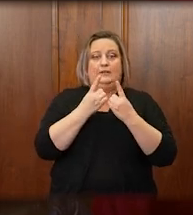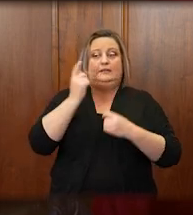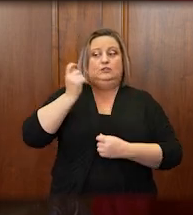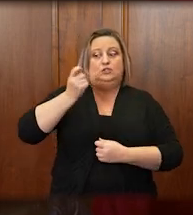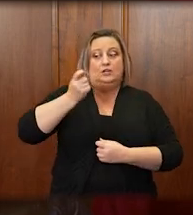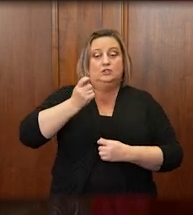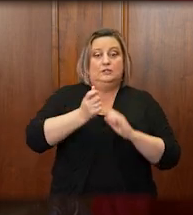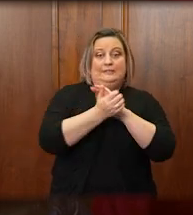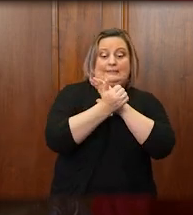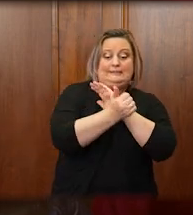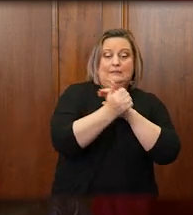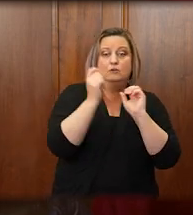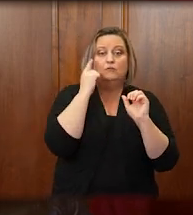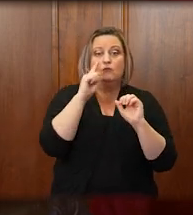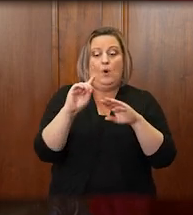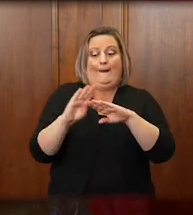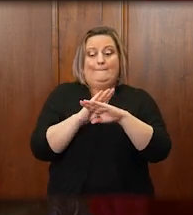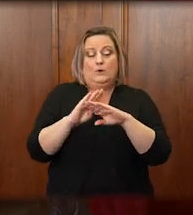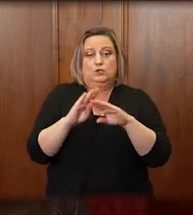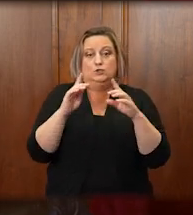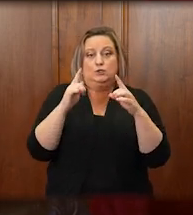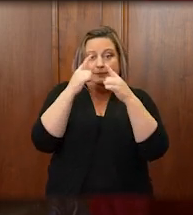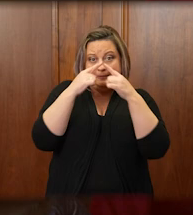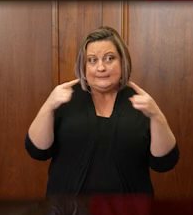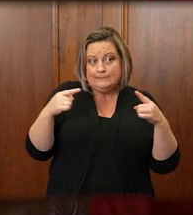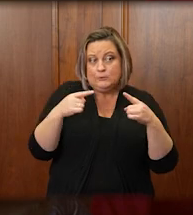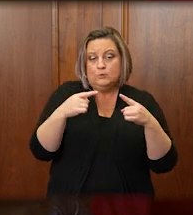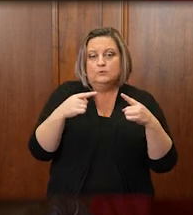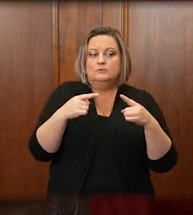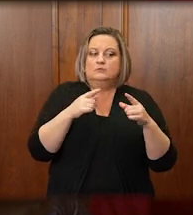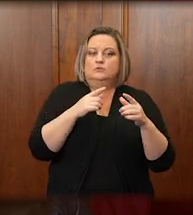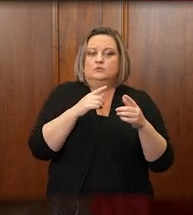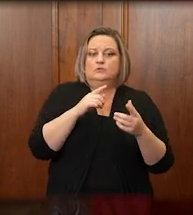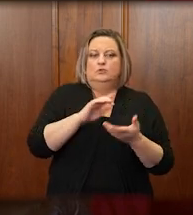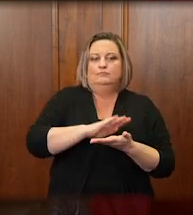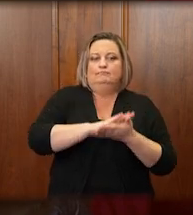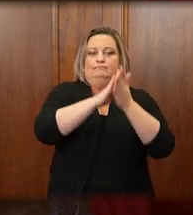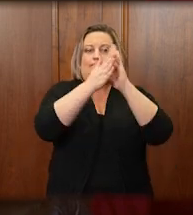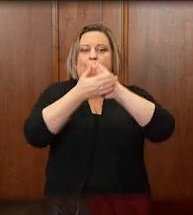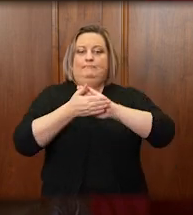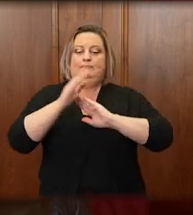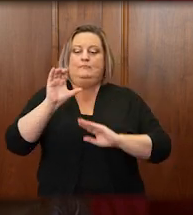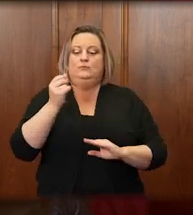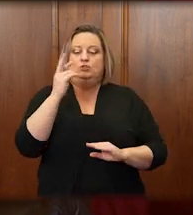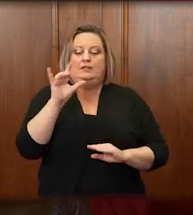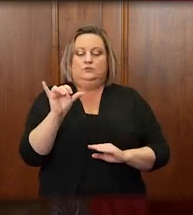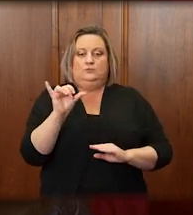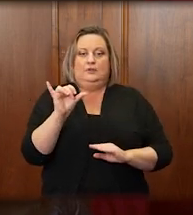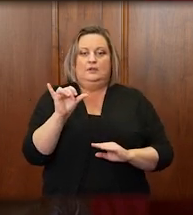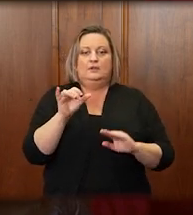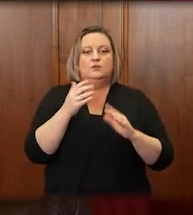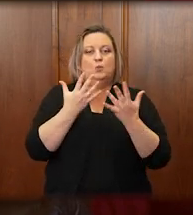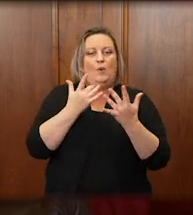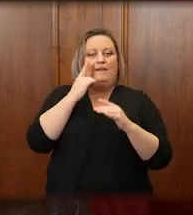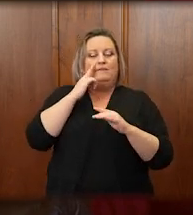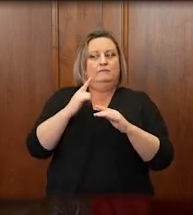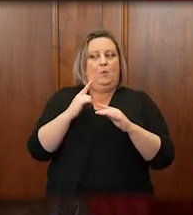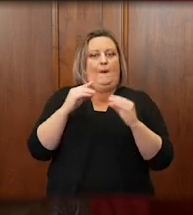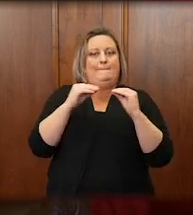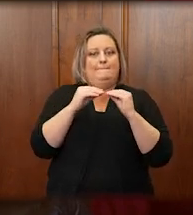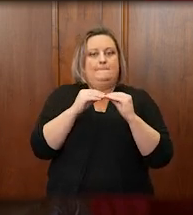resolution of commercial disputes to act as Chancery Court judges until our state gets on its feet financially again.